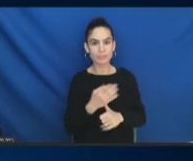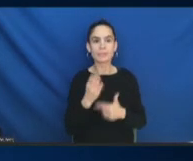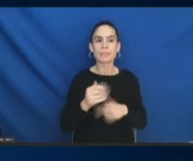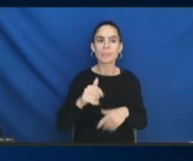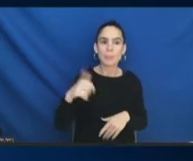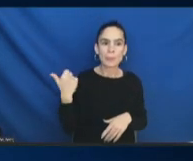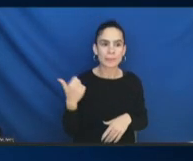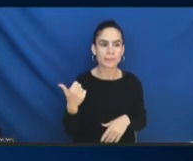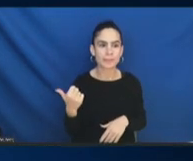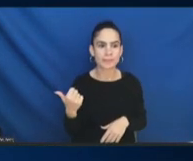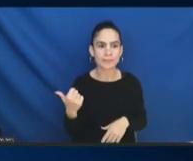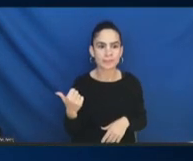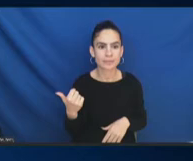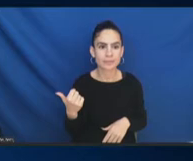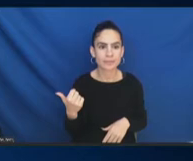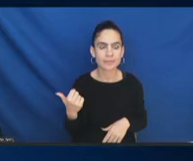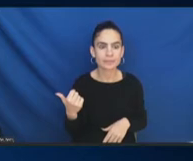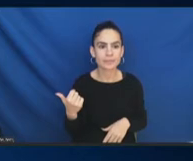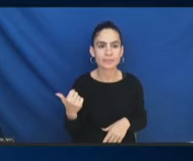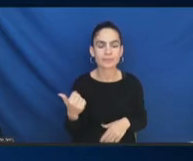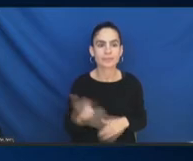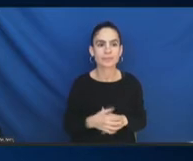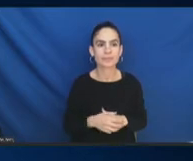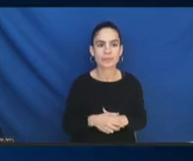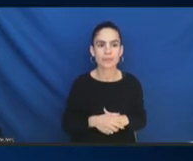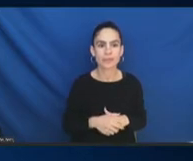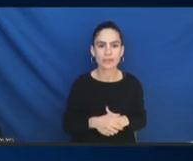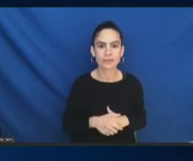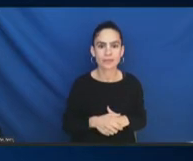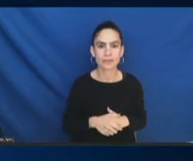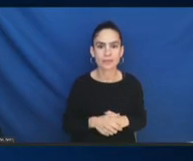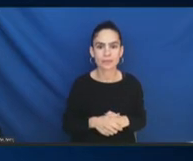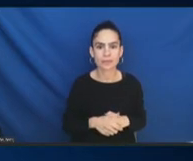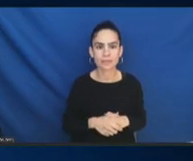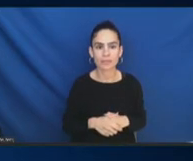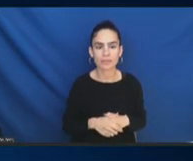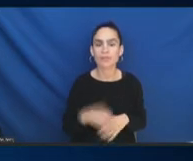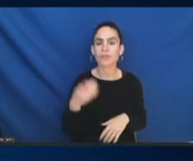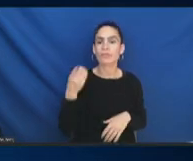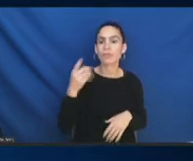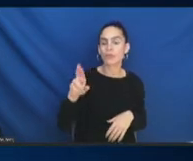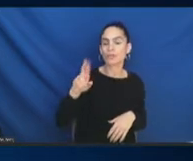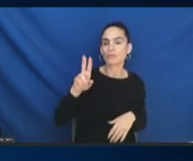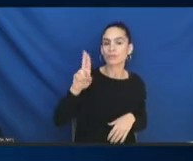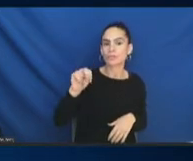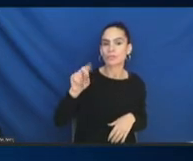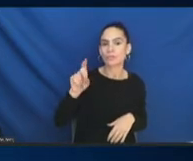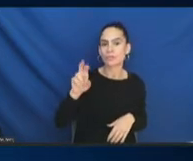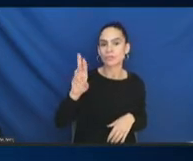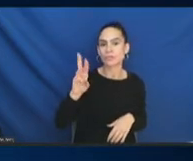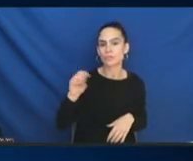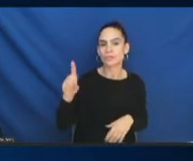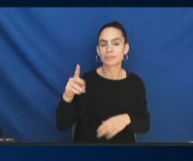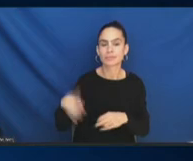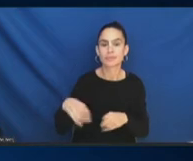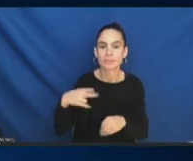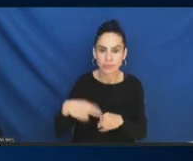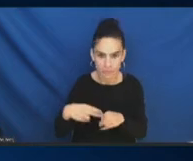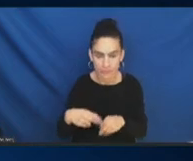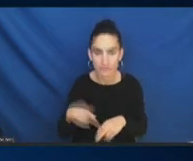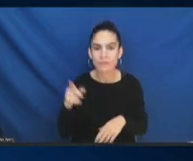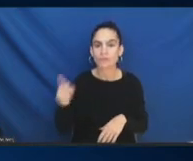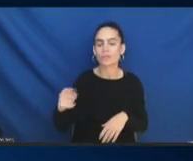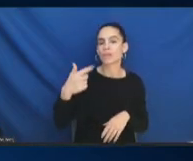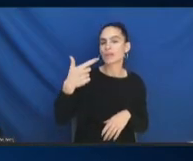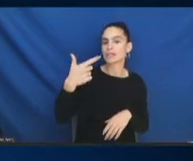Dr. Underwood said, I think that geographically, too, I think is an issue, because in the Midwest, we, you know, the